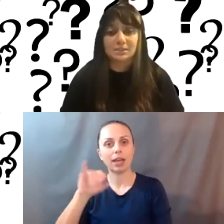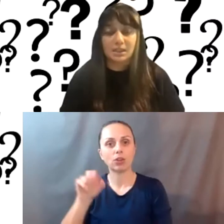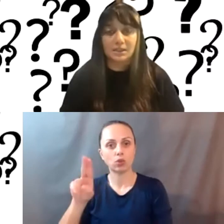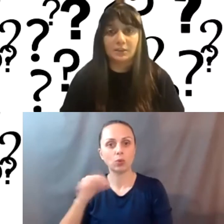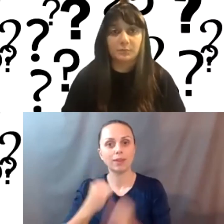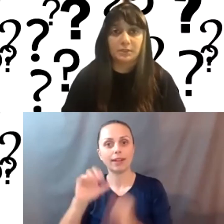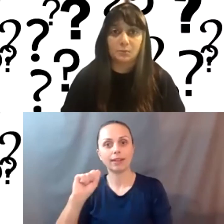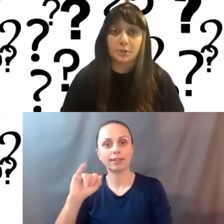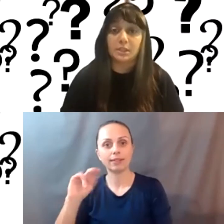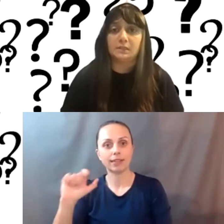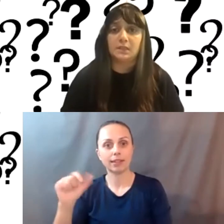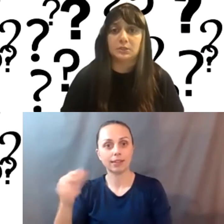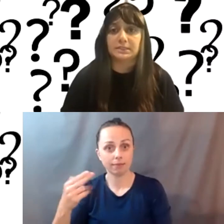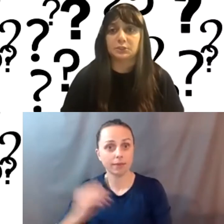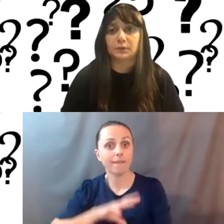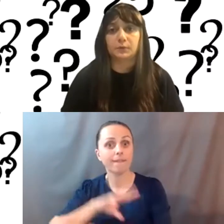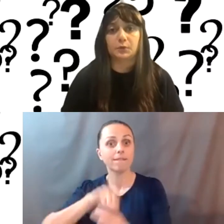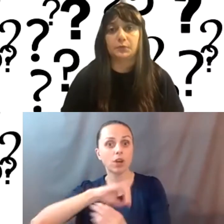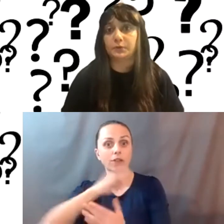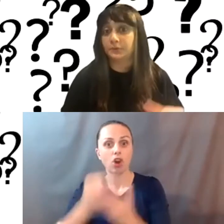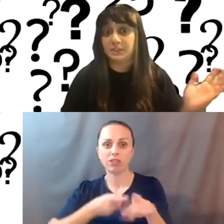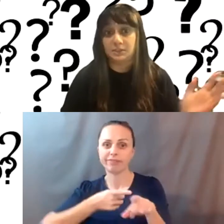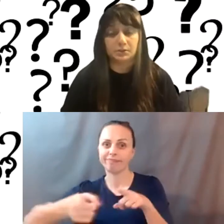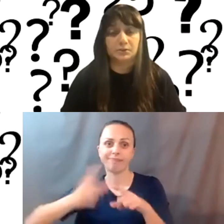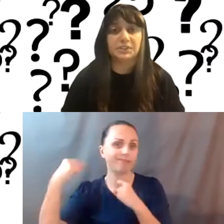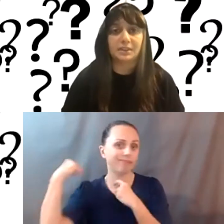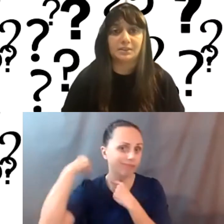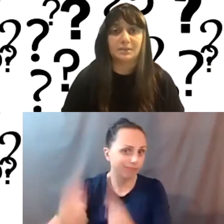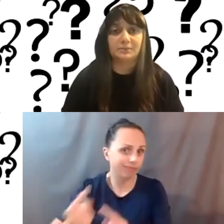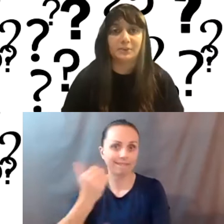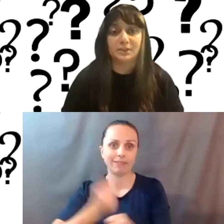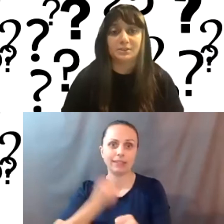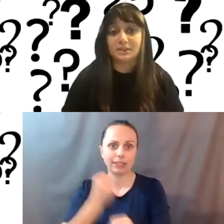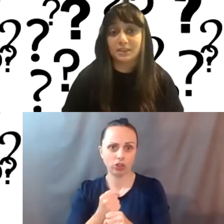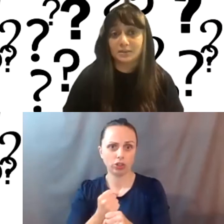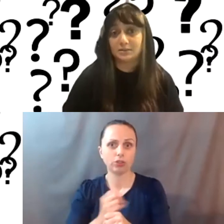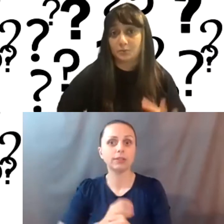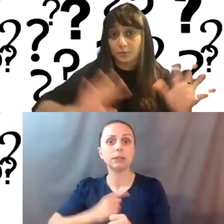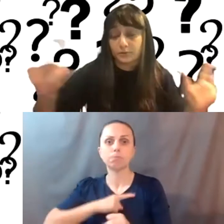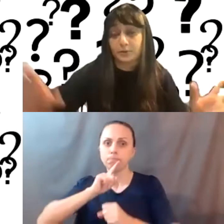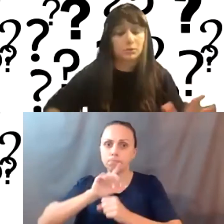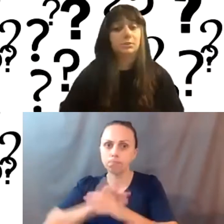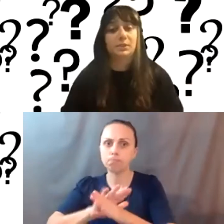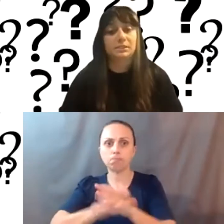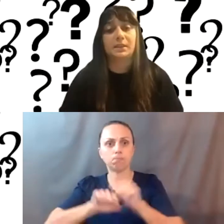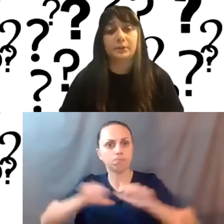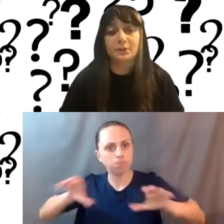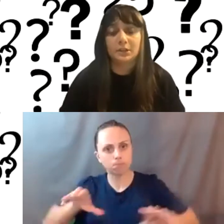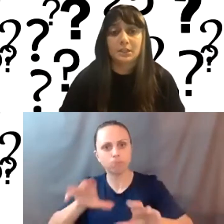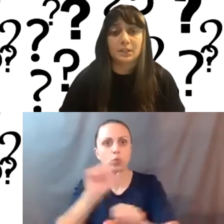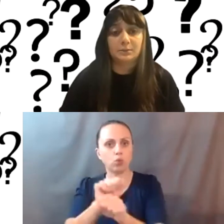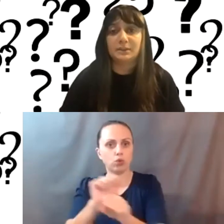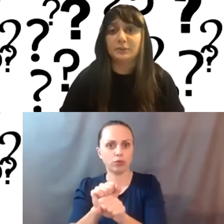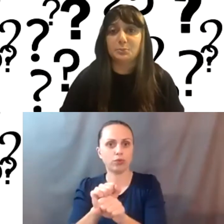And I have been working in the art sector for over 15 years. And I'm very dedicated to the work that we're all doing together.